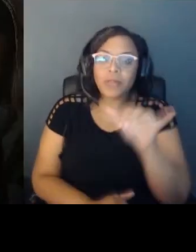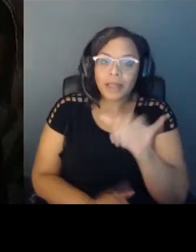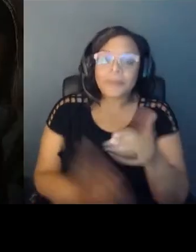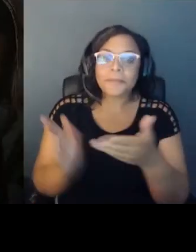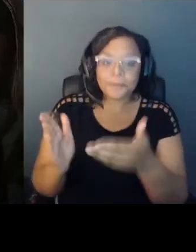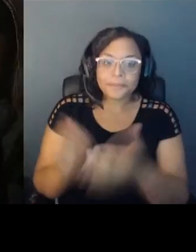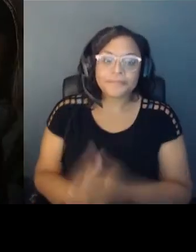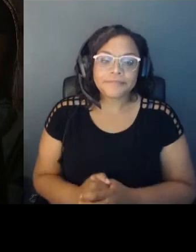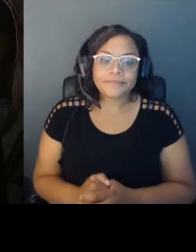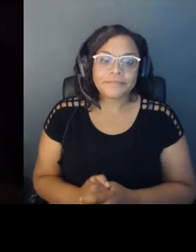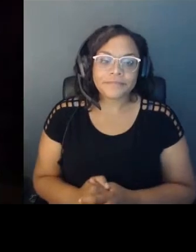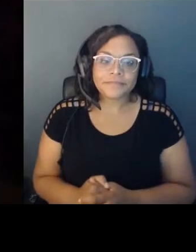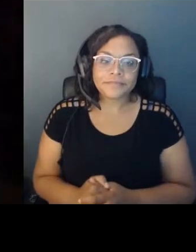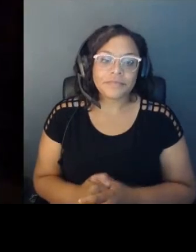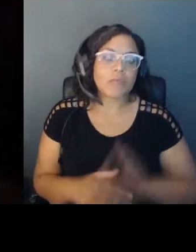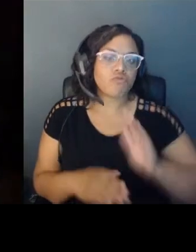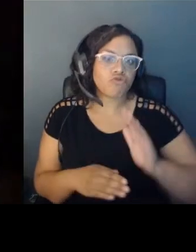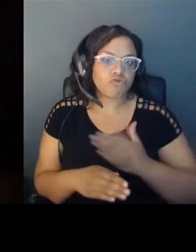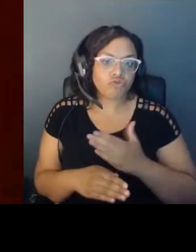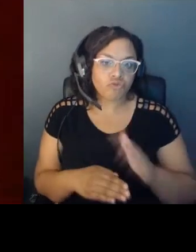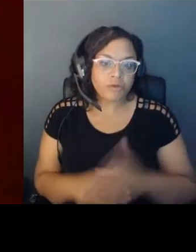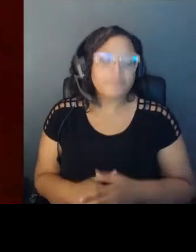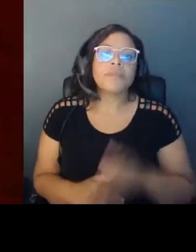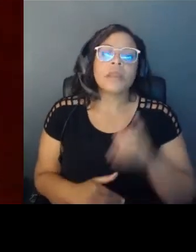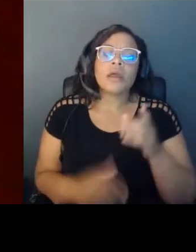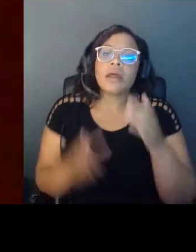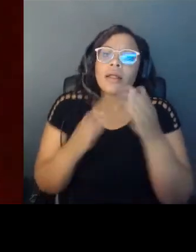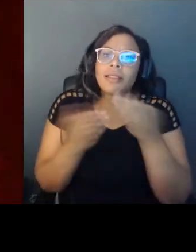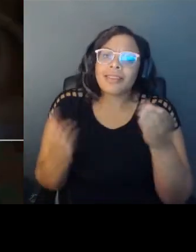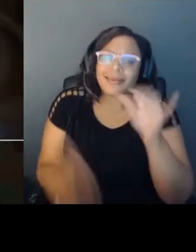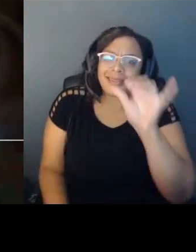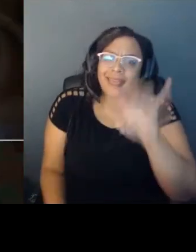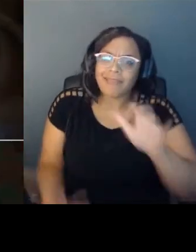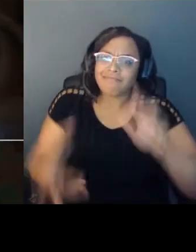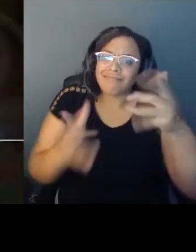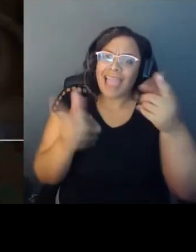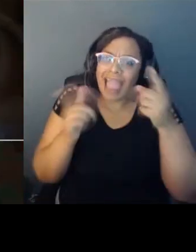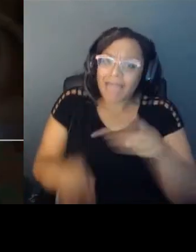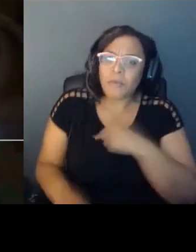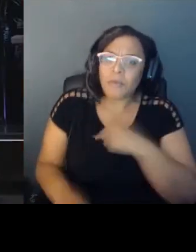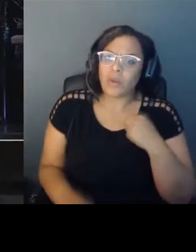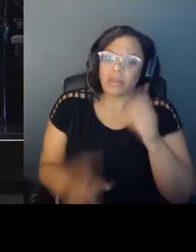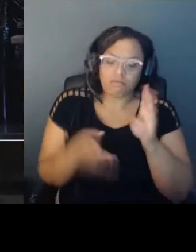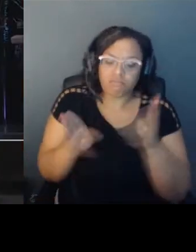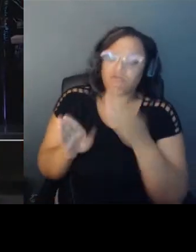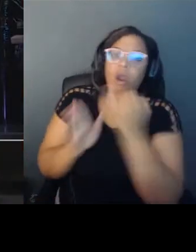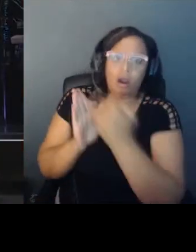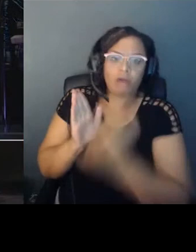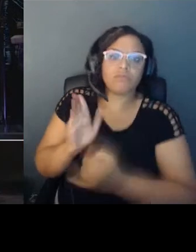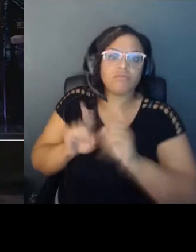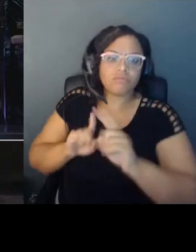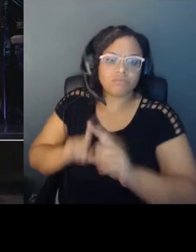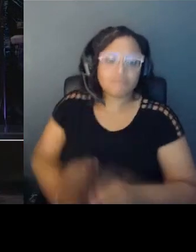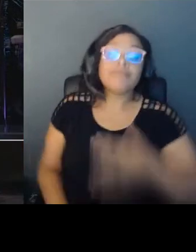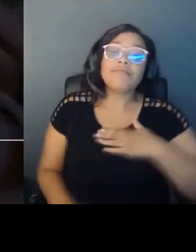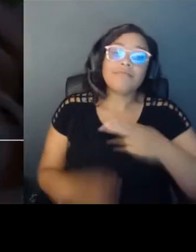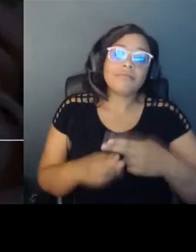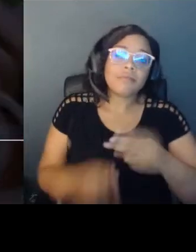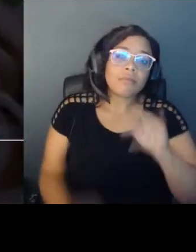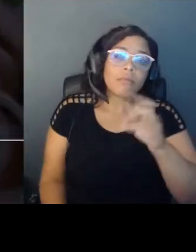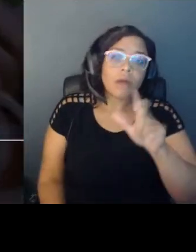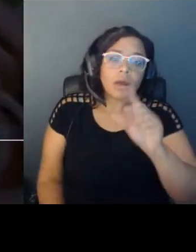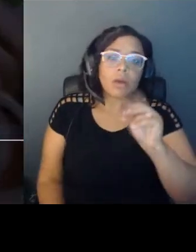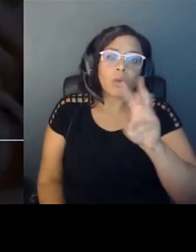When things like this happen, we turn to different forms of art. I am Michael Muenso. We're going to deep dive into the